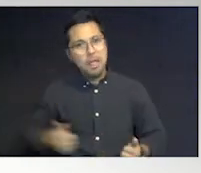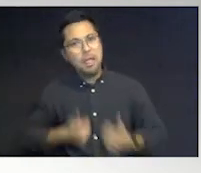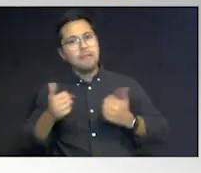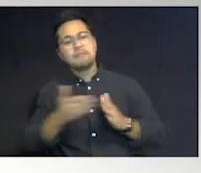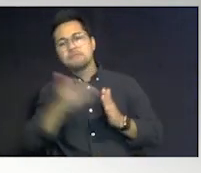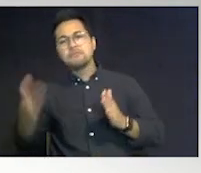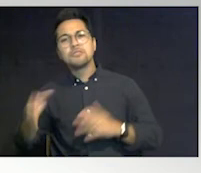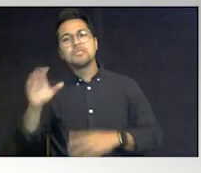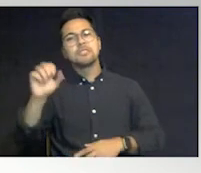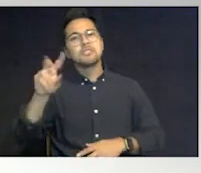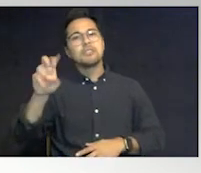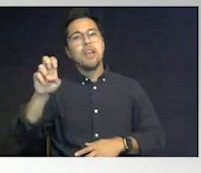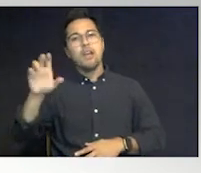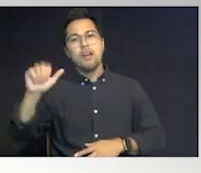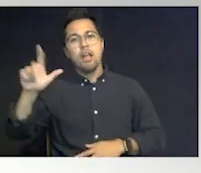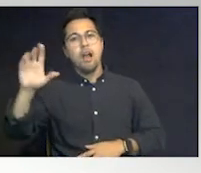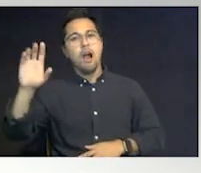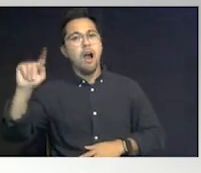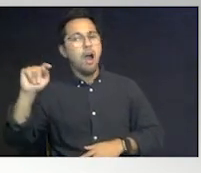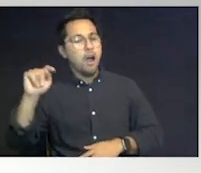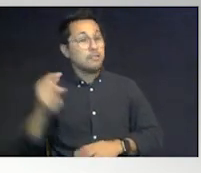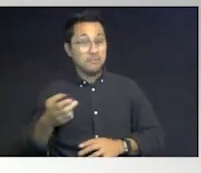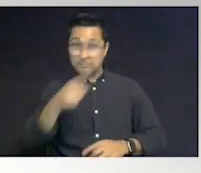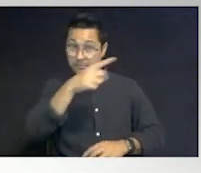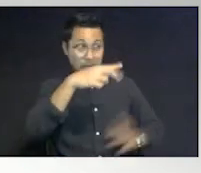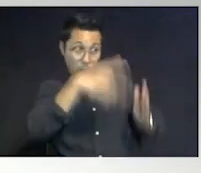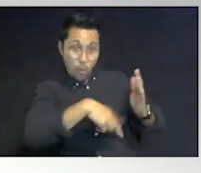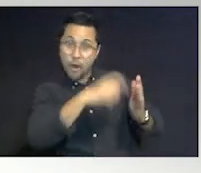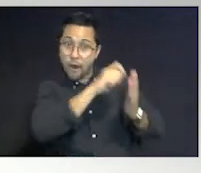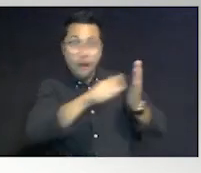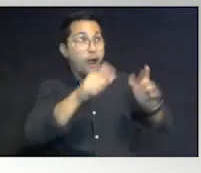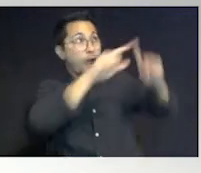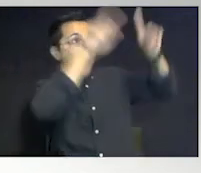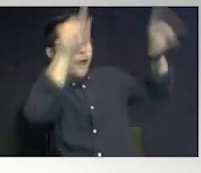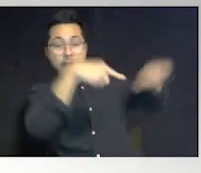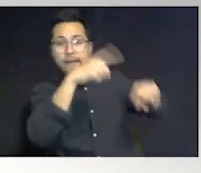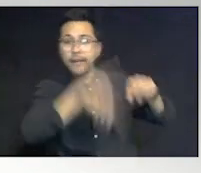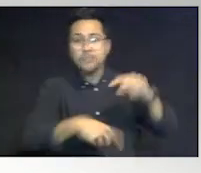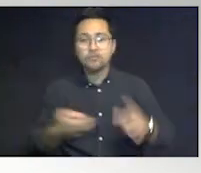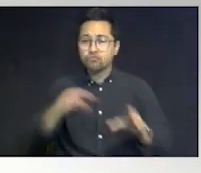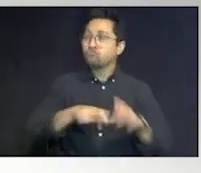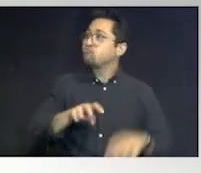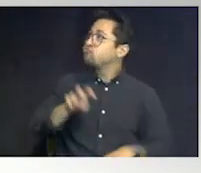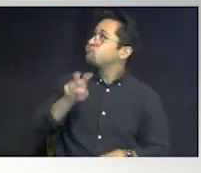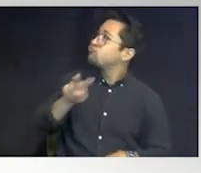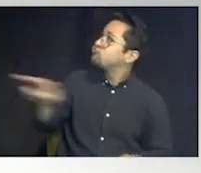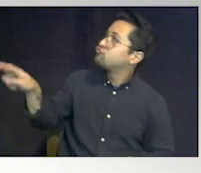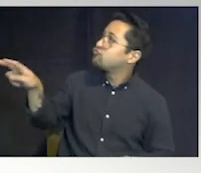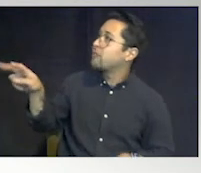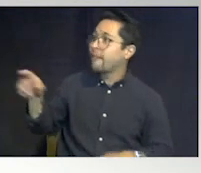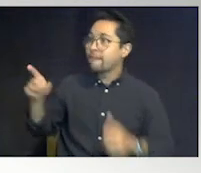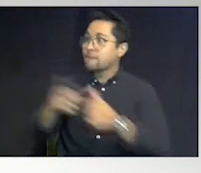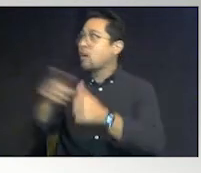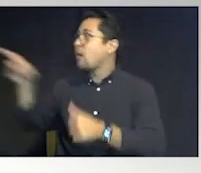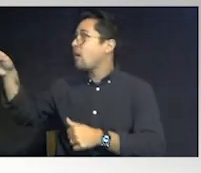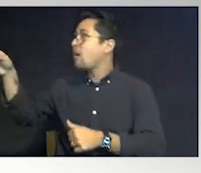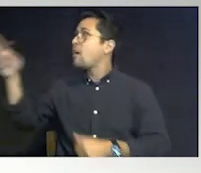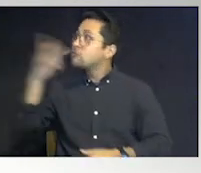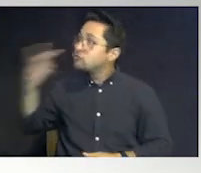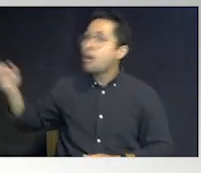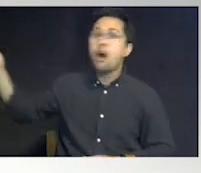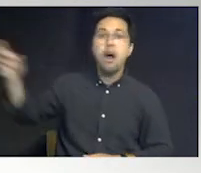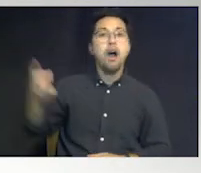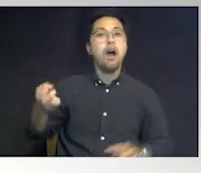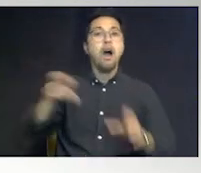His child cannot read or write. He got on the box, jumped on, looked out the window for the first save-a-lot, saw the